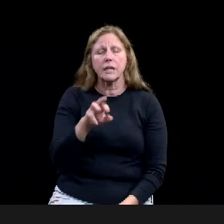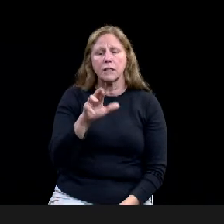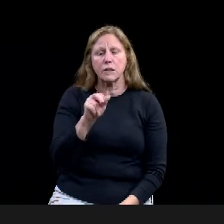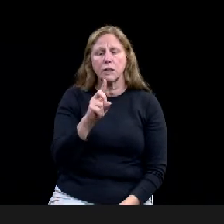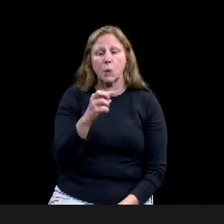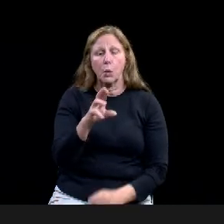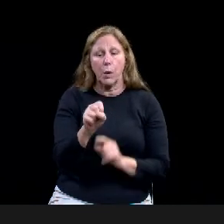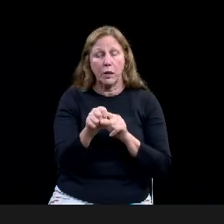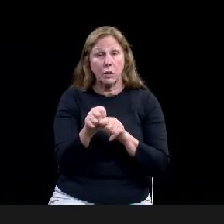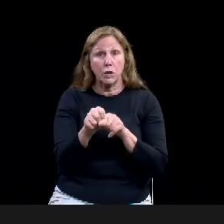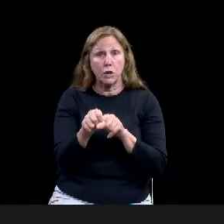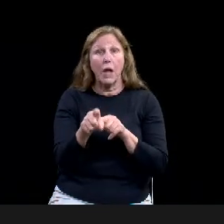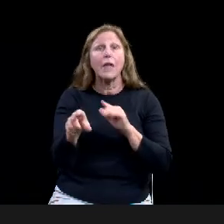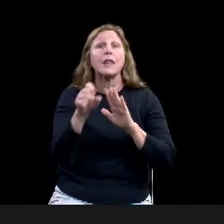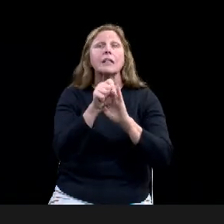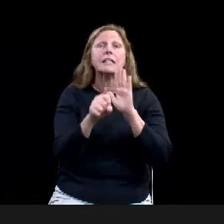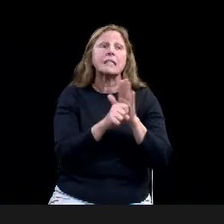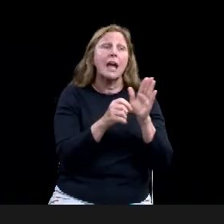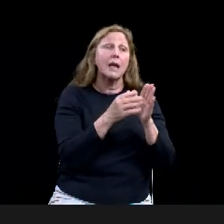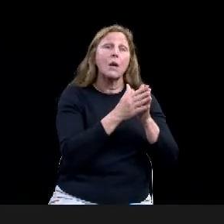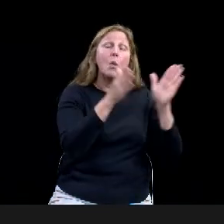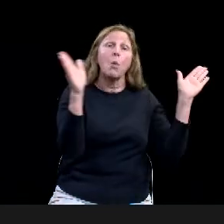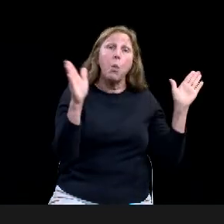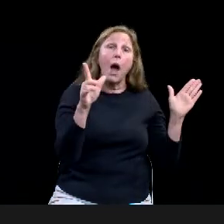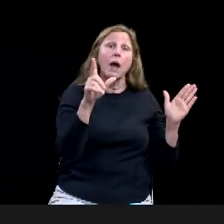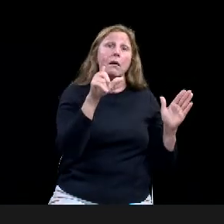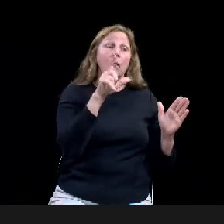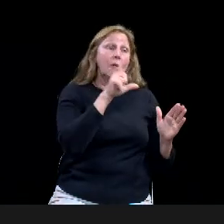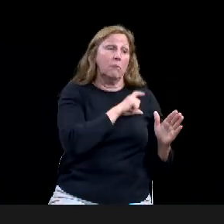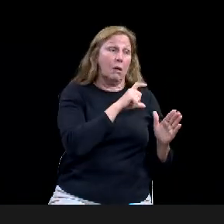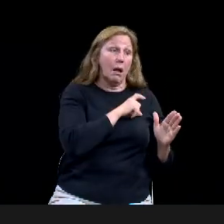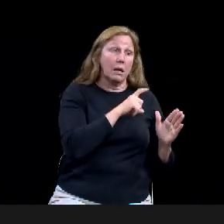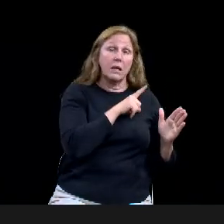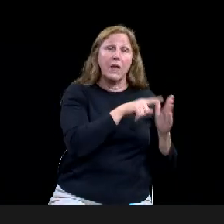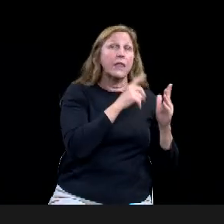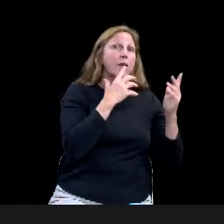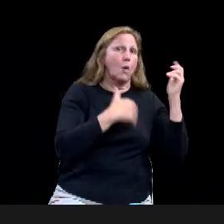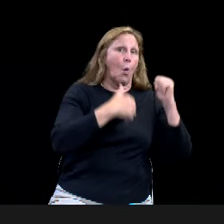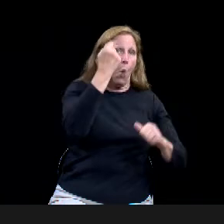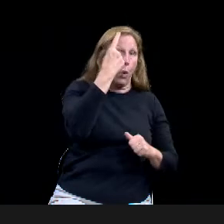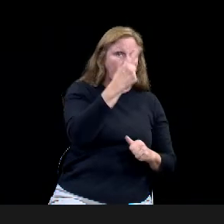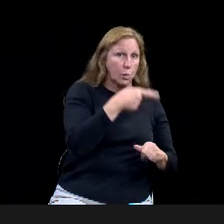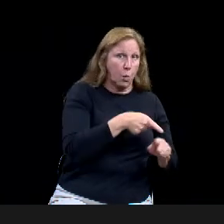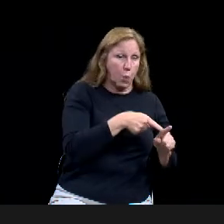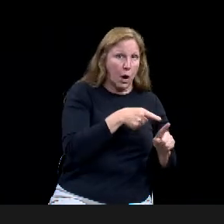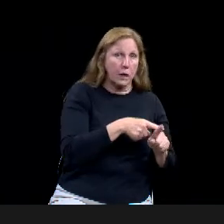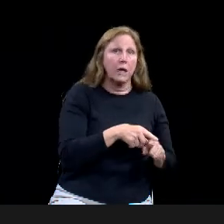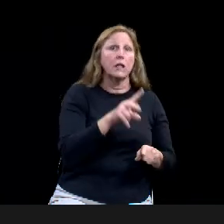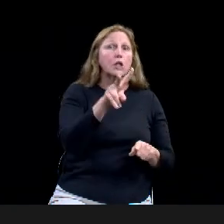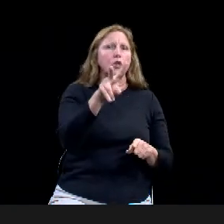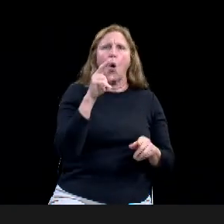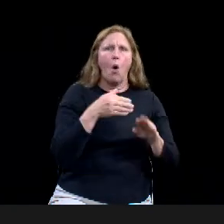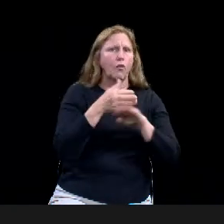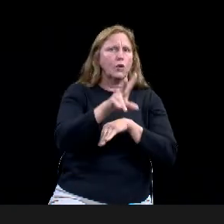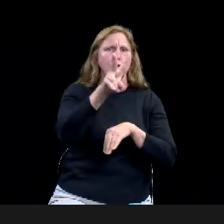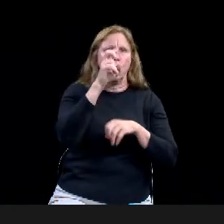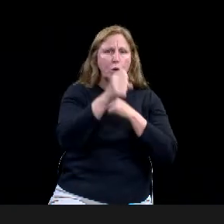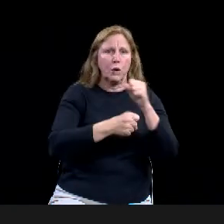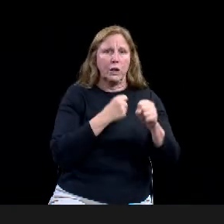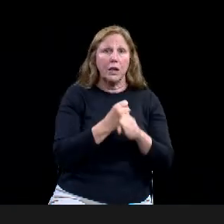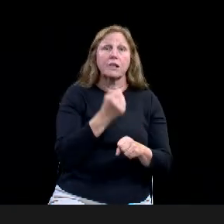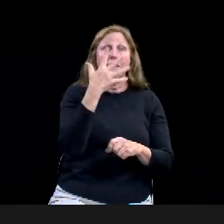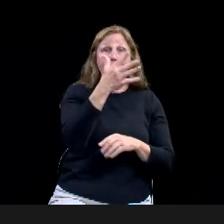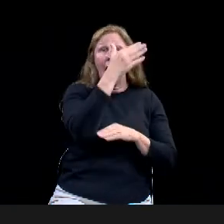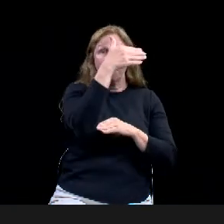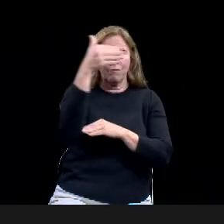200 years under five flags from their founding of under the government of Mexico in 1823 to the U